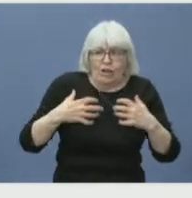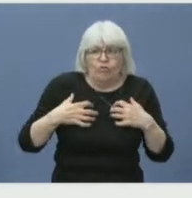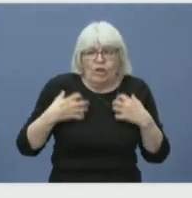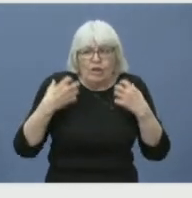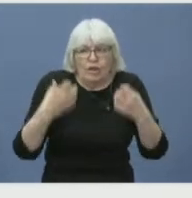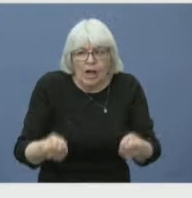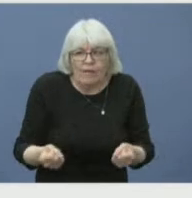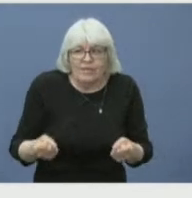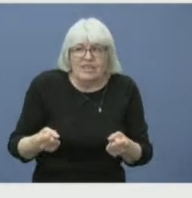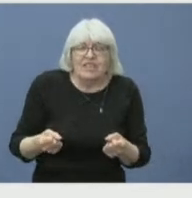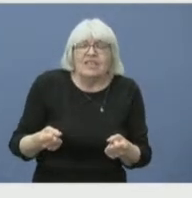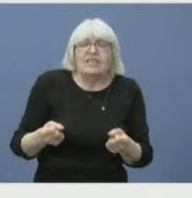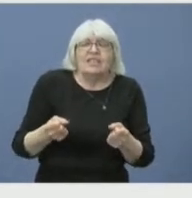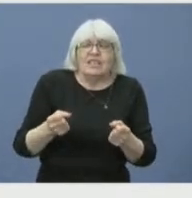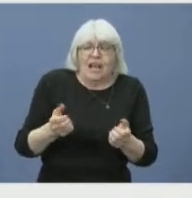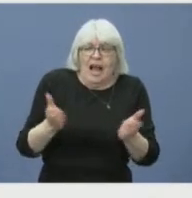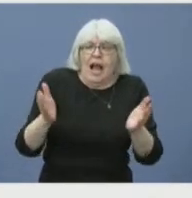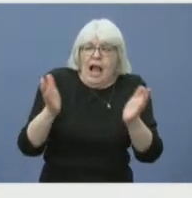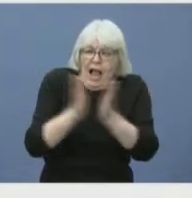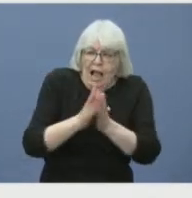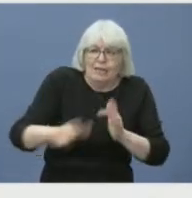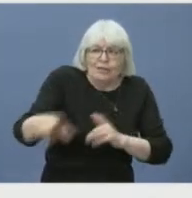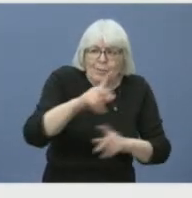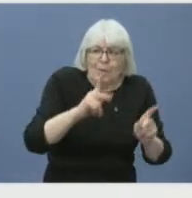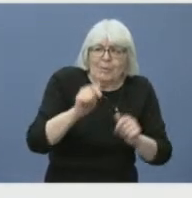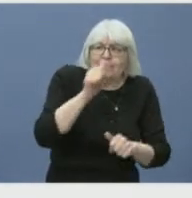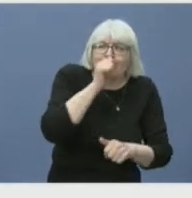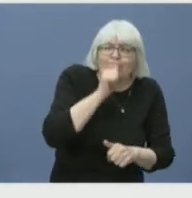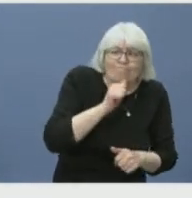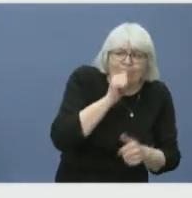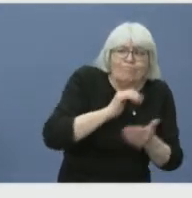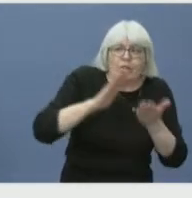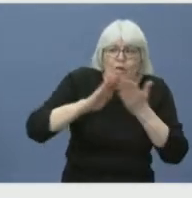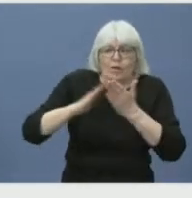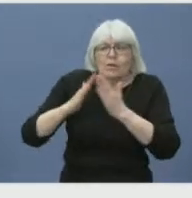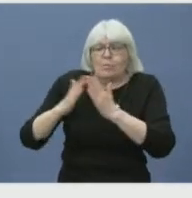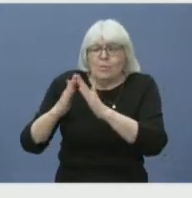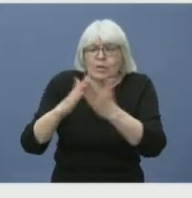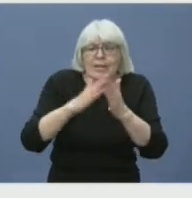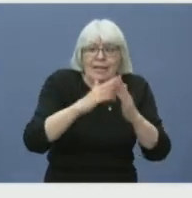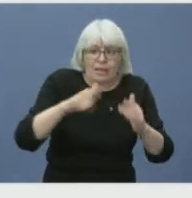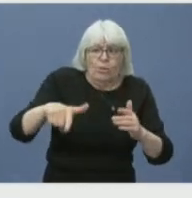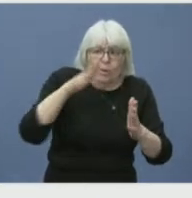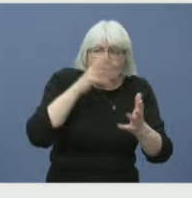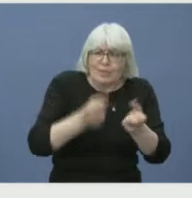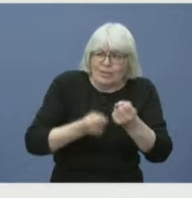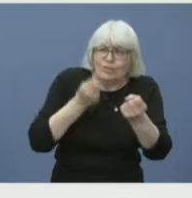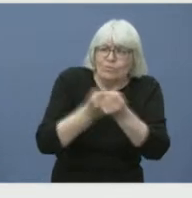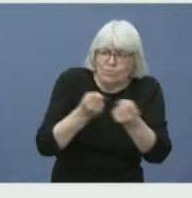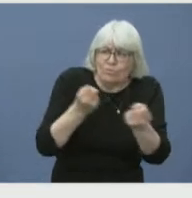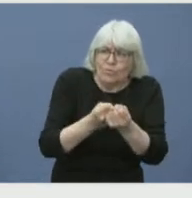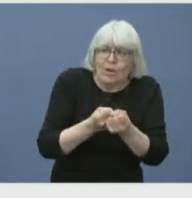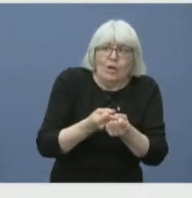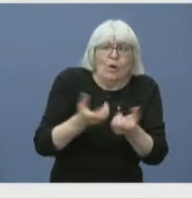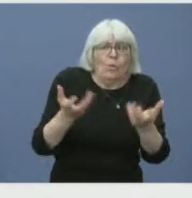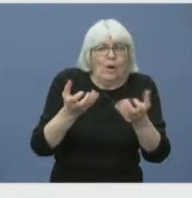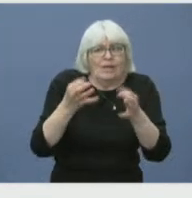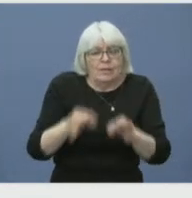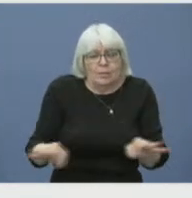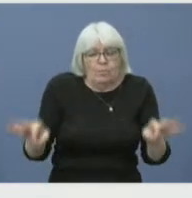and remember that your municipalities have your back. Safety and your best interest will be priority number one.